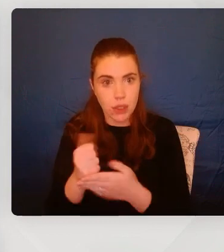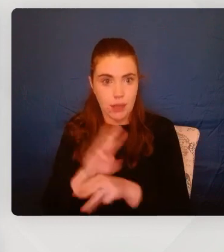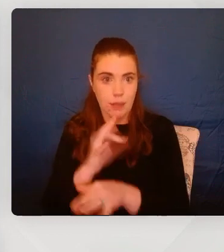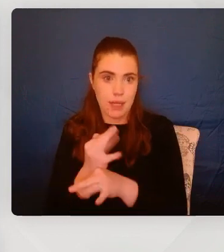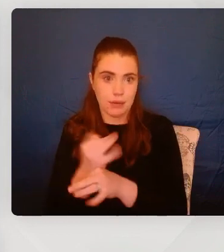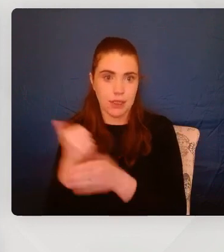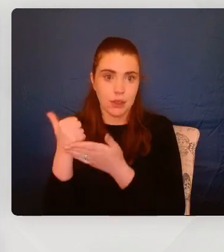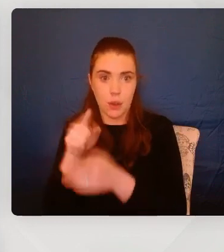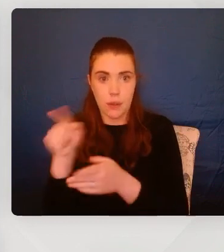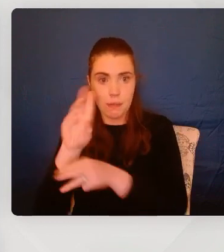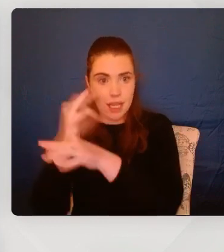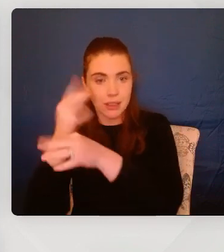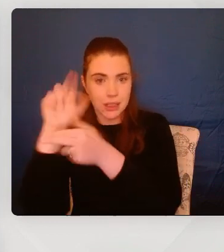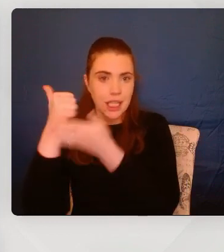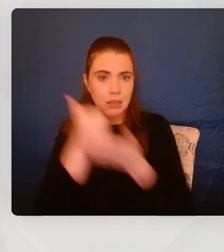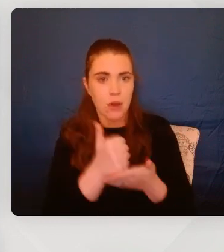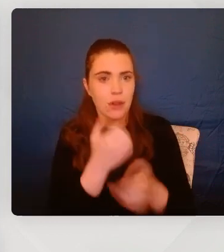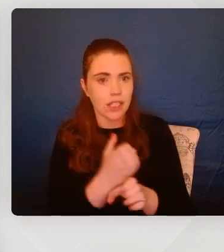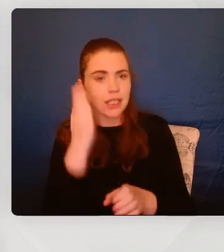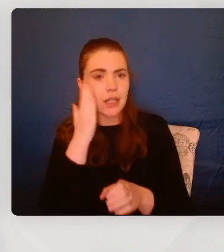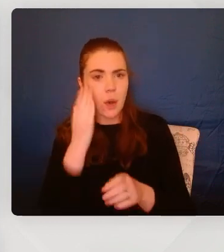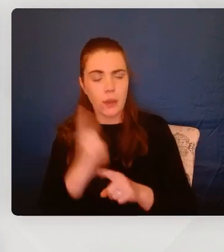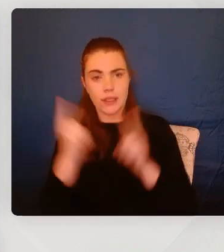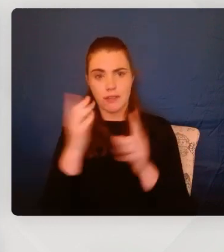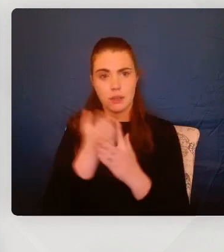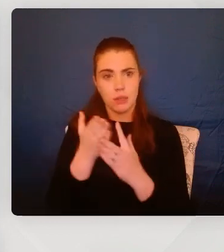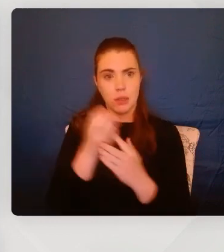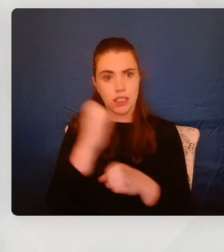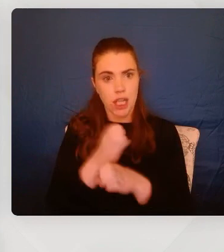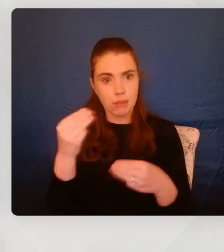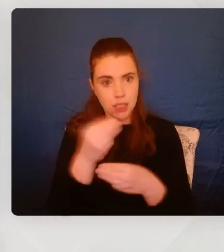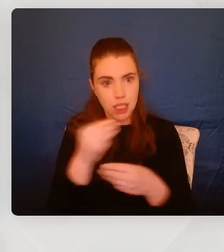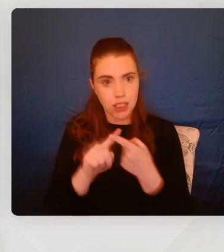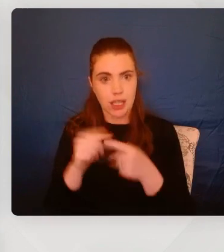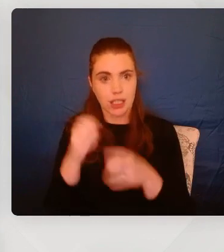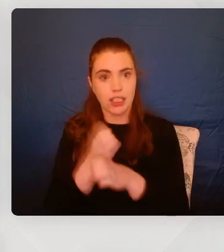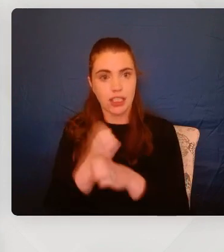and clarify the difference between child protection and child welfare and support to the family.